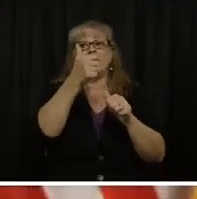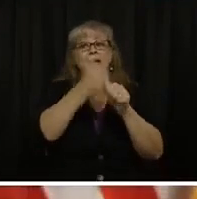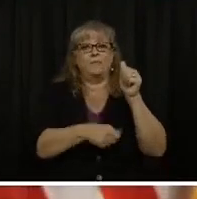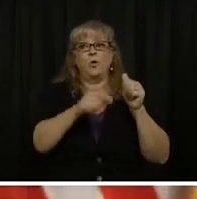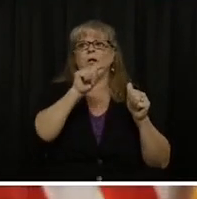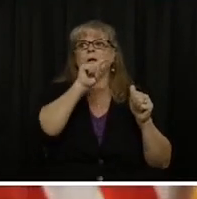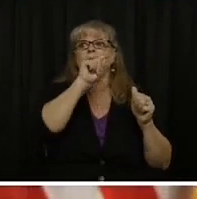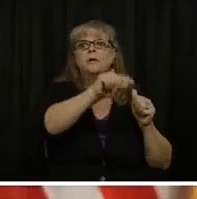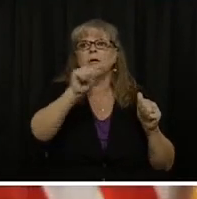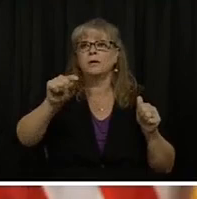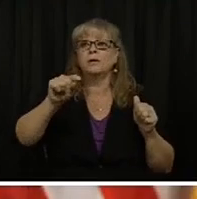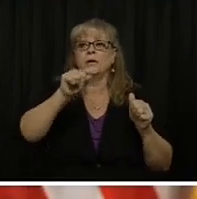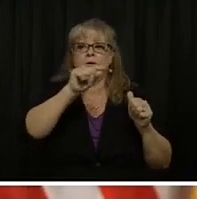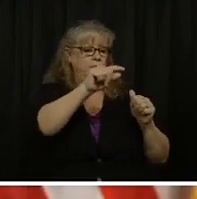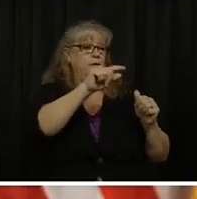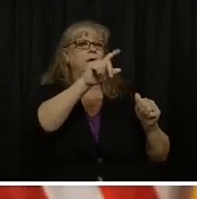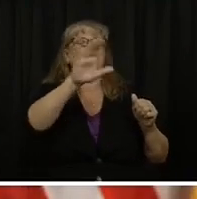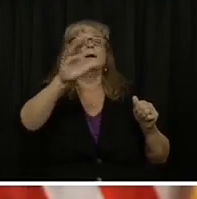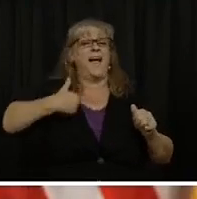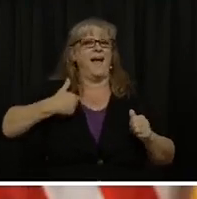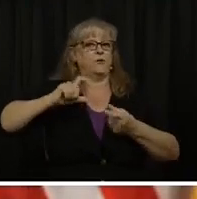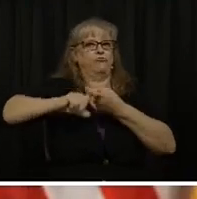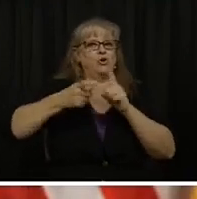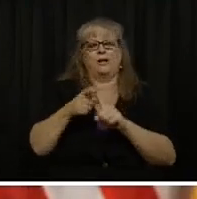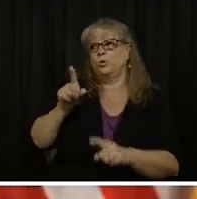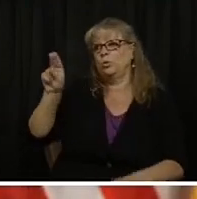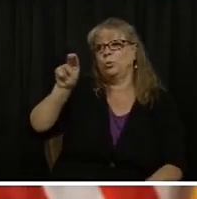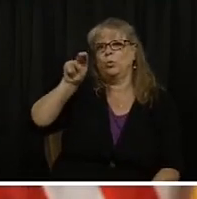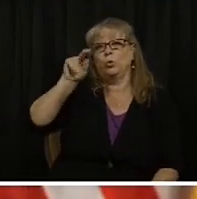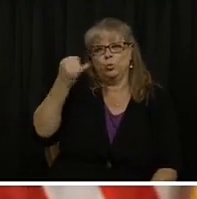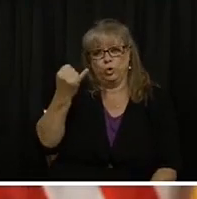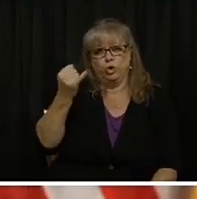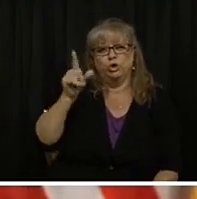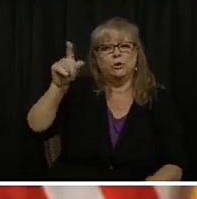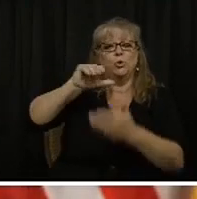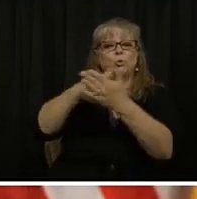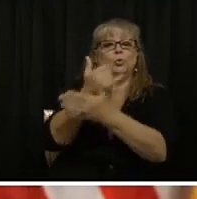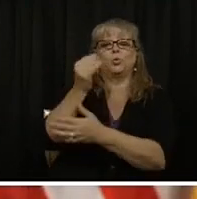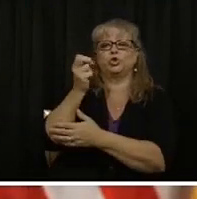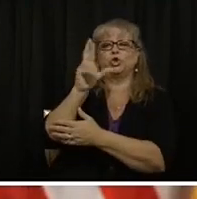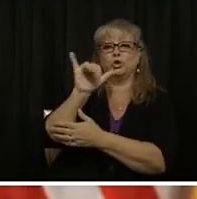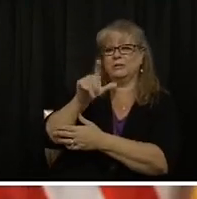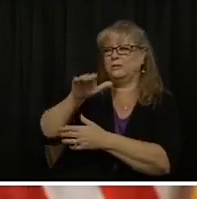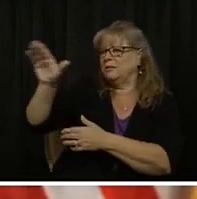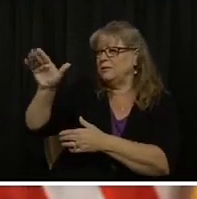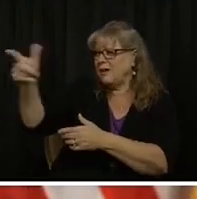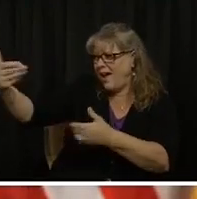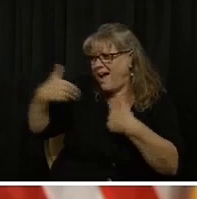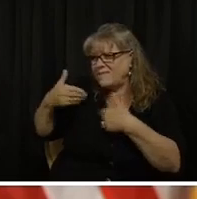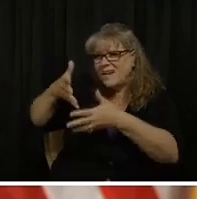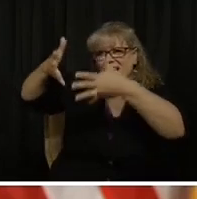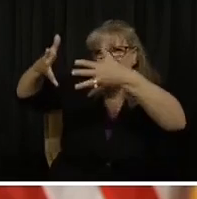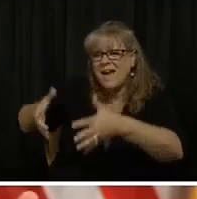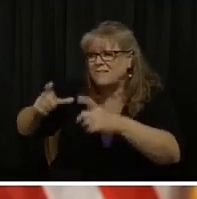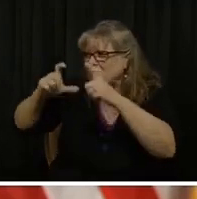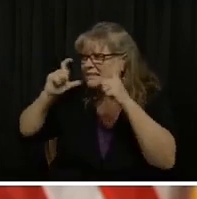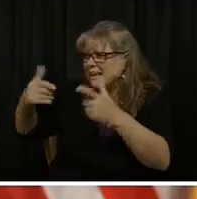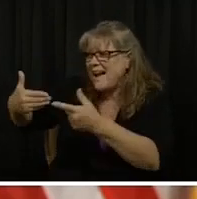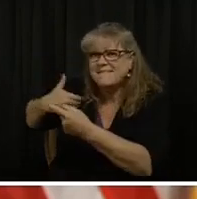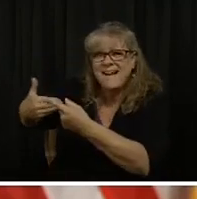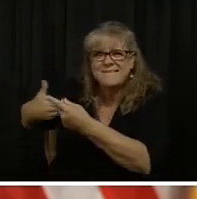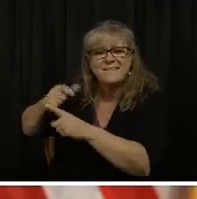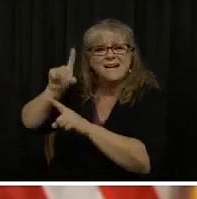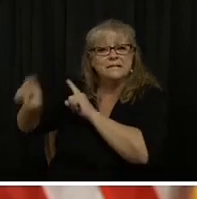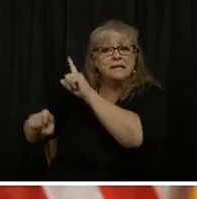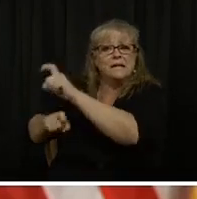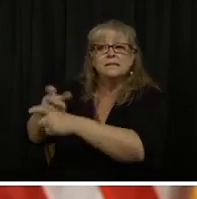doctor, he went to undergrad with me. I had to call him to go check on some masks there, they didn't check out, we didn't buy them, thank goodness. But the state has been very successful